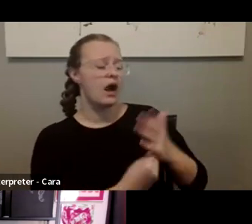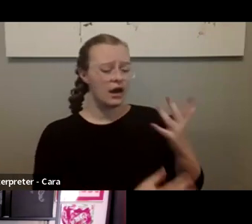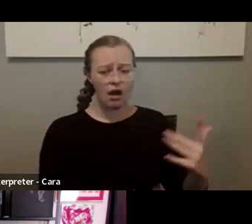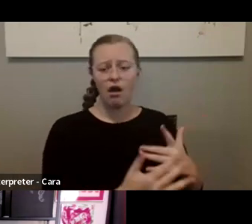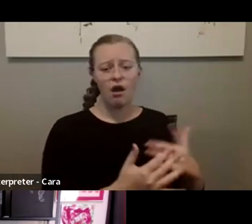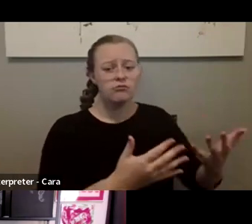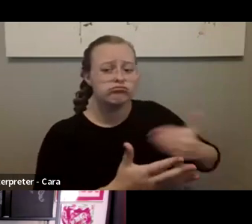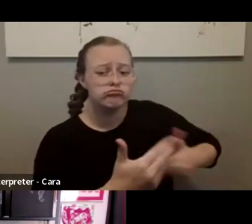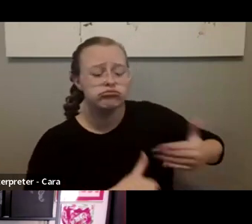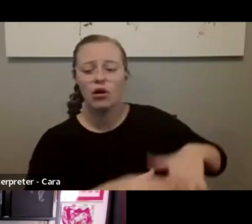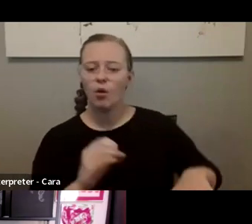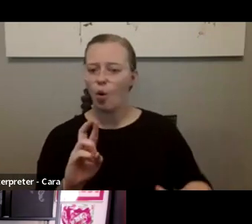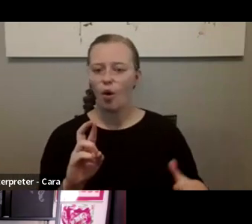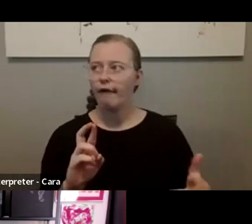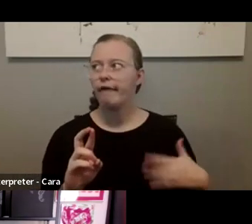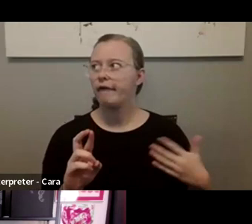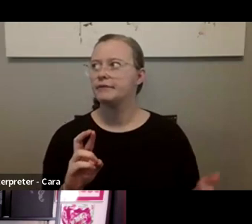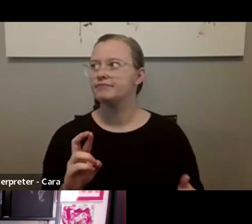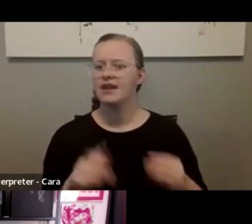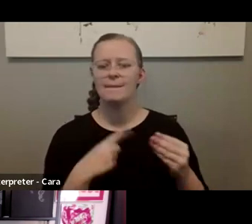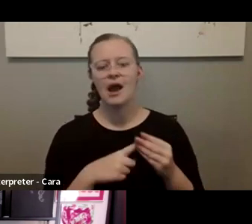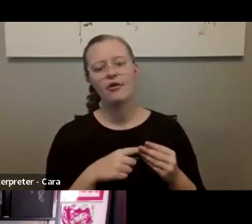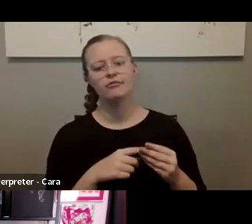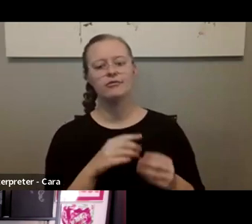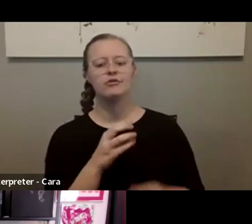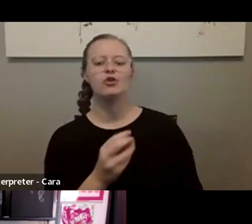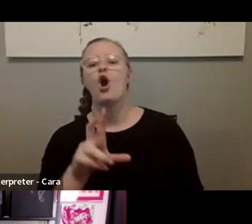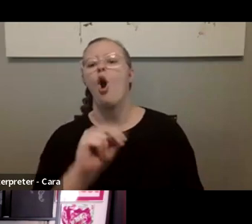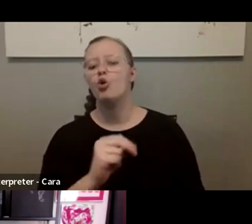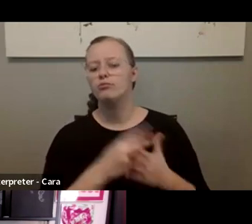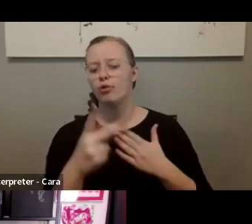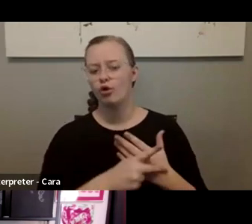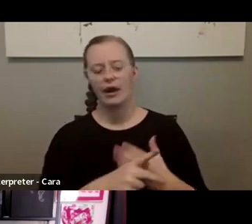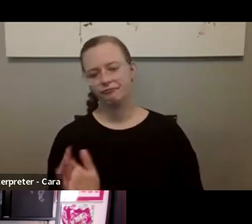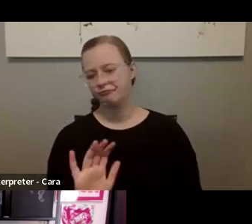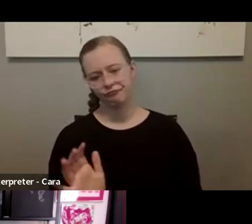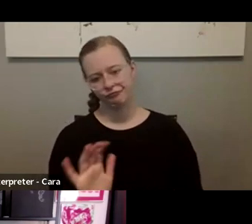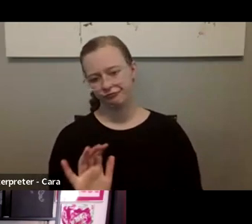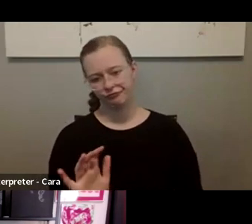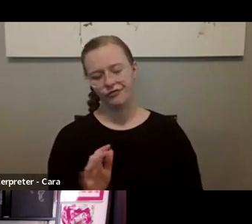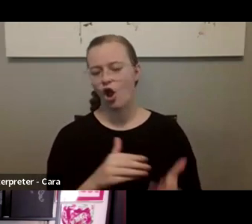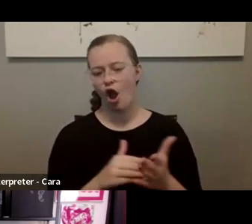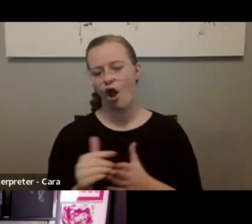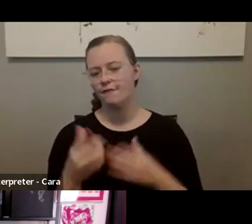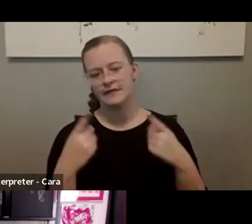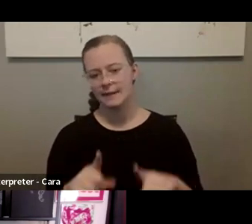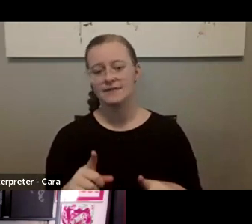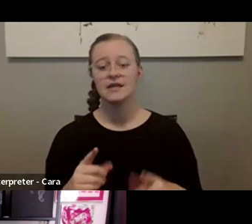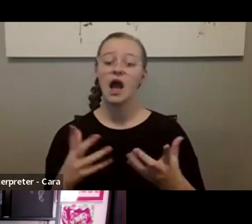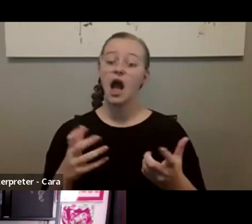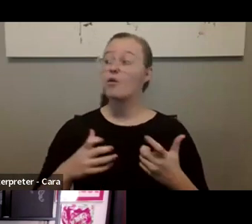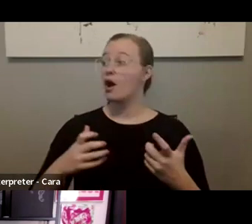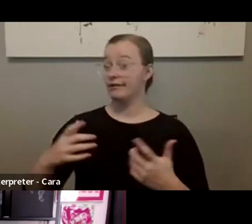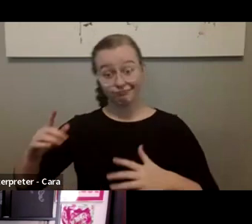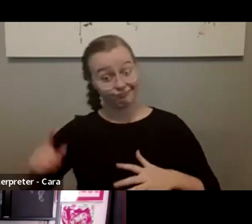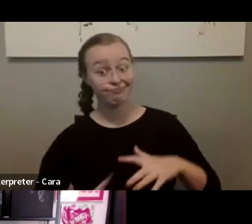or that, about your own program. Because that often happens, too, right? Well, they want to come in and talk about their own